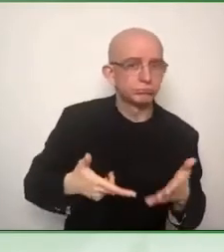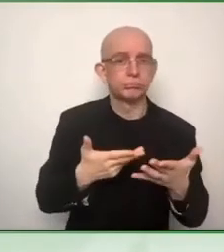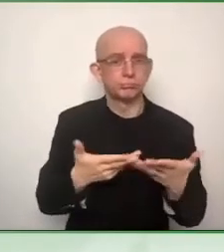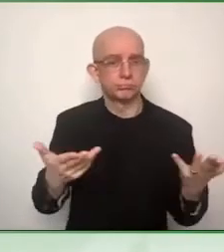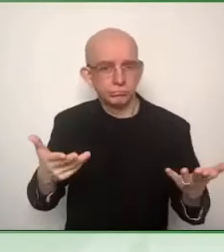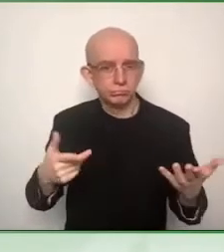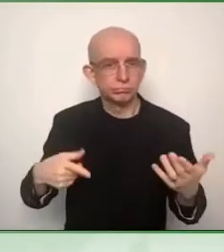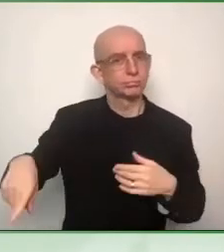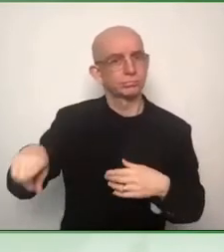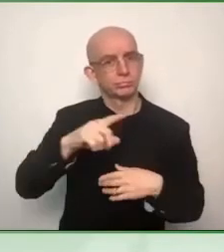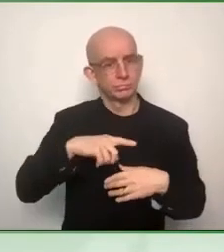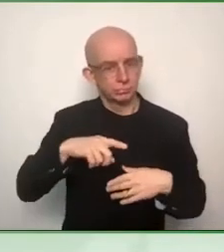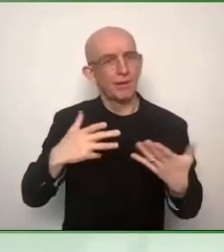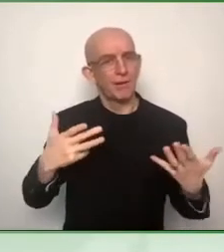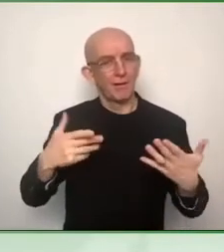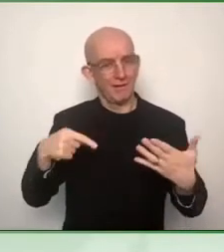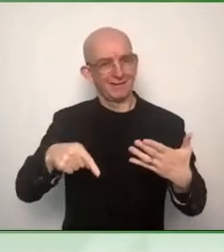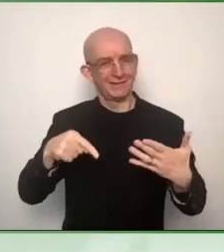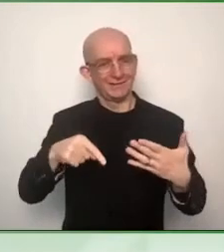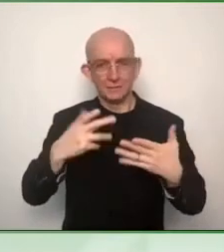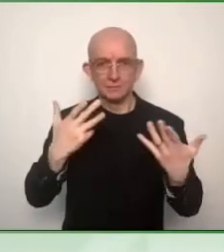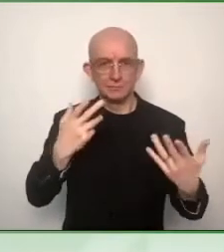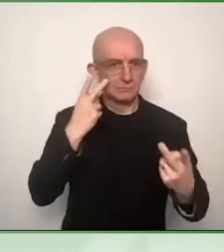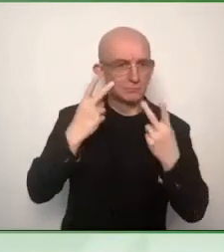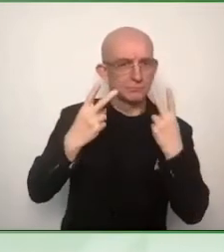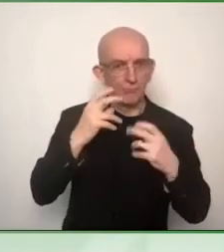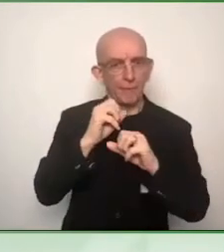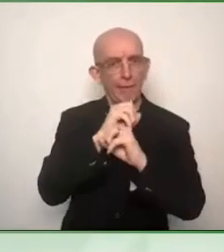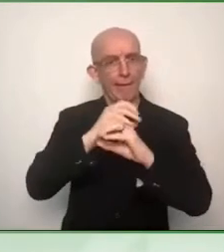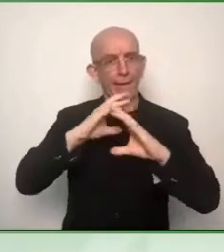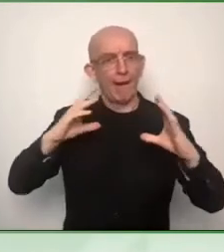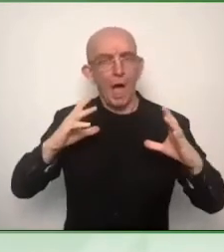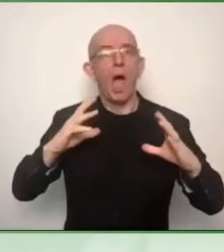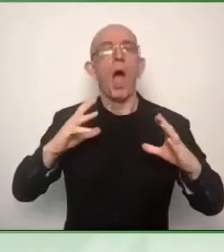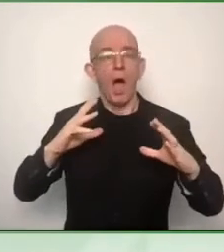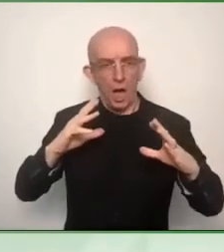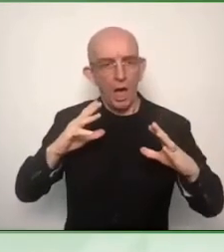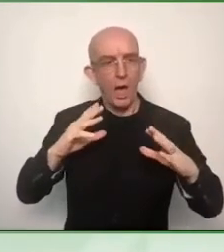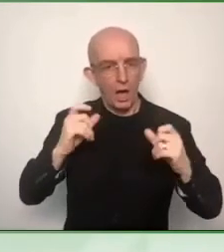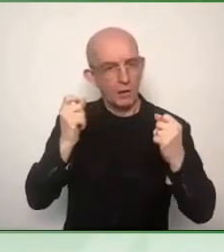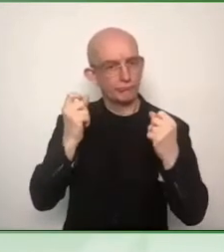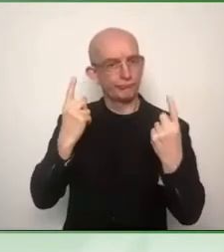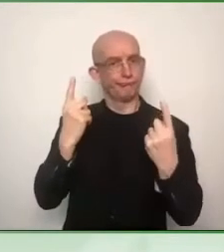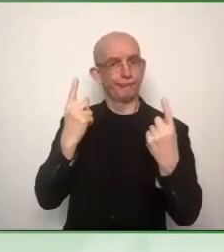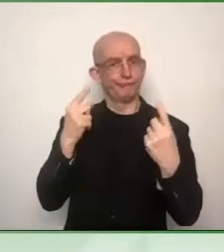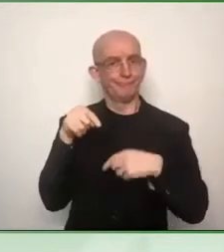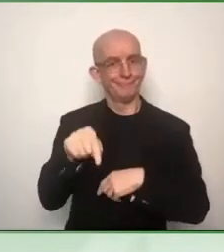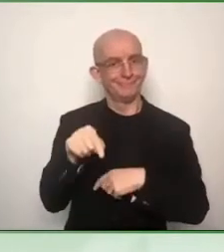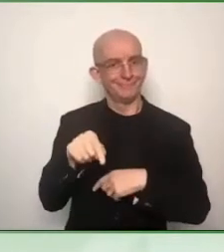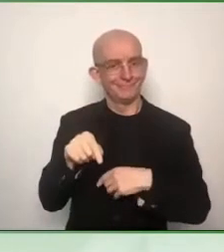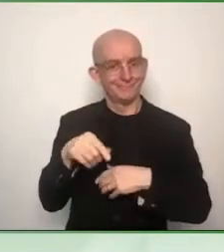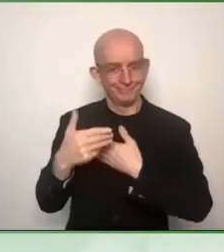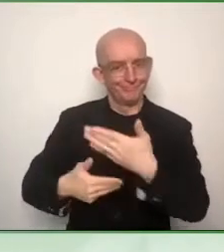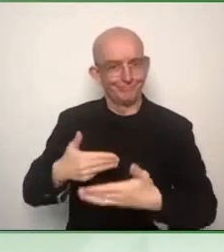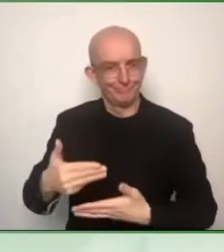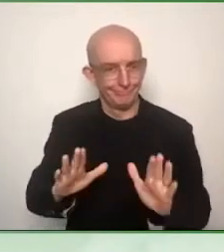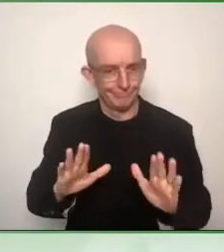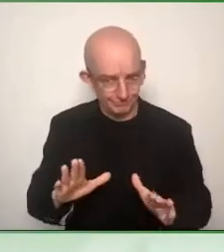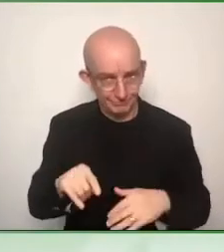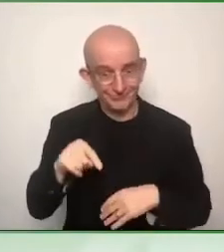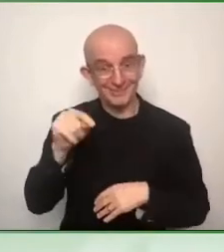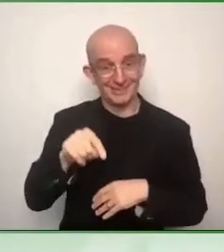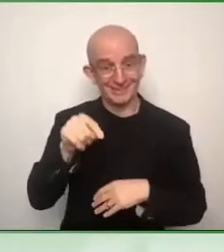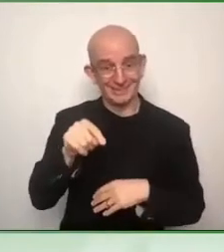requirements, the accessibility requirements that we place, or that we demand for those products and services,